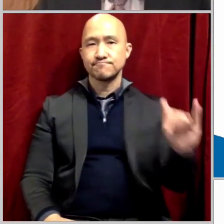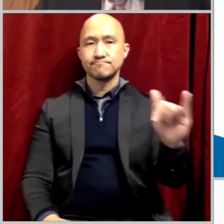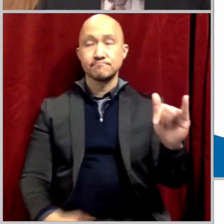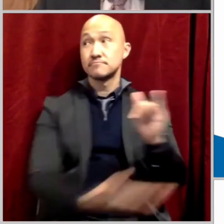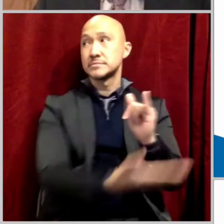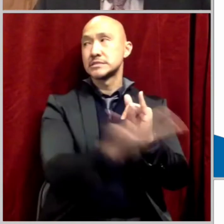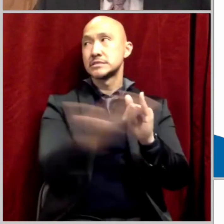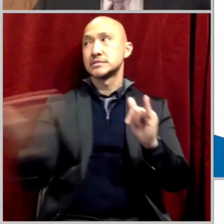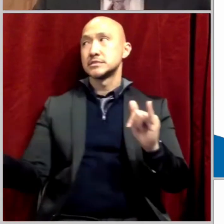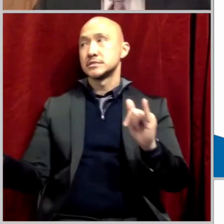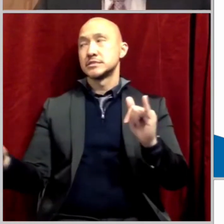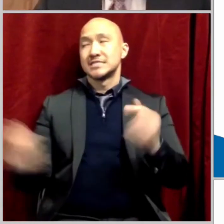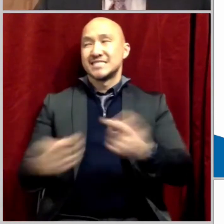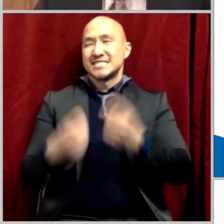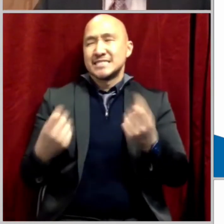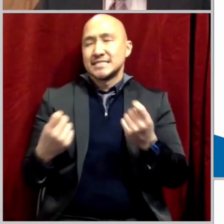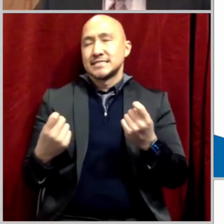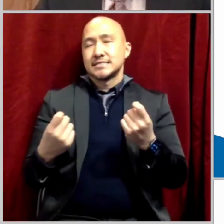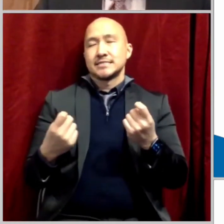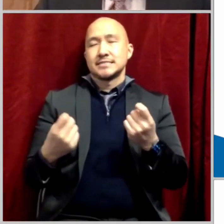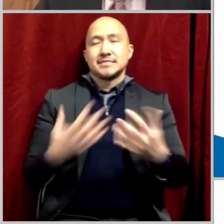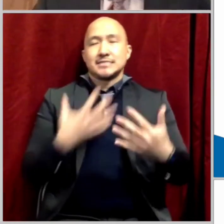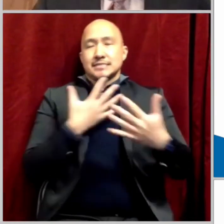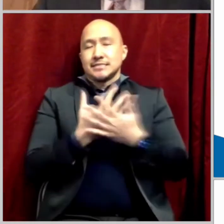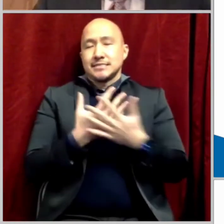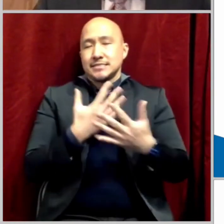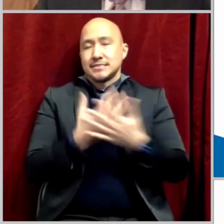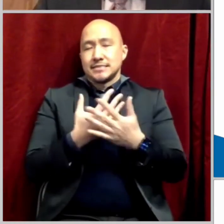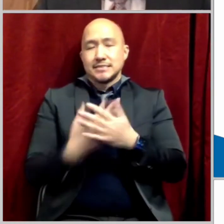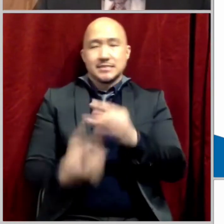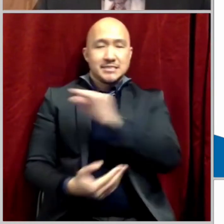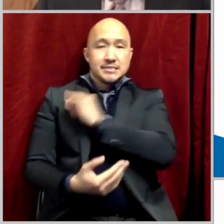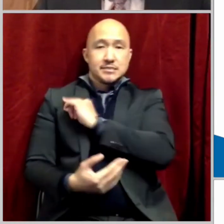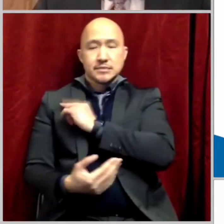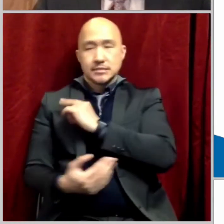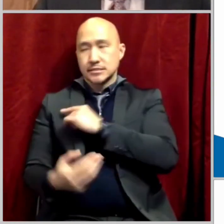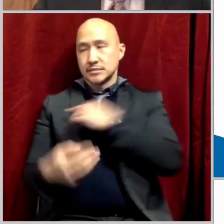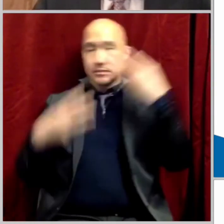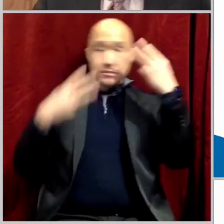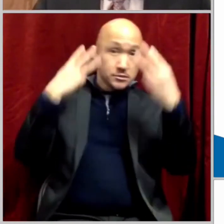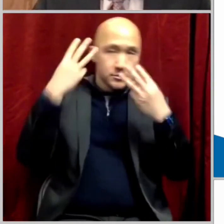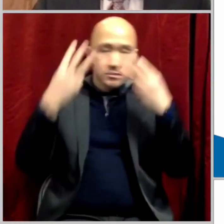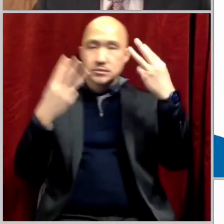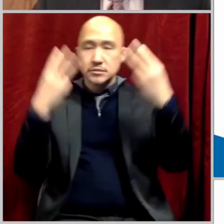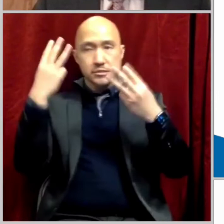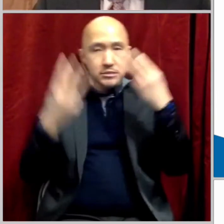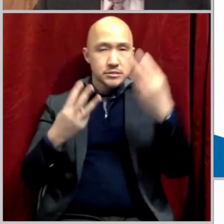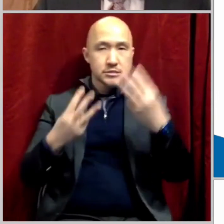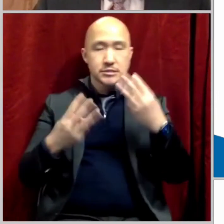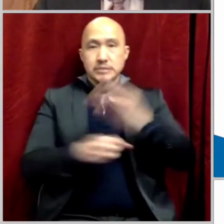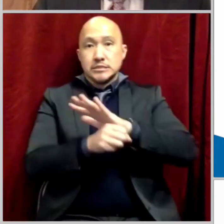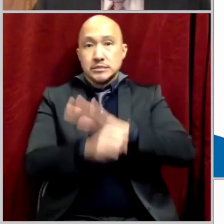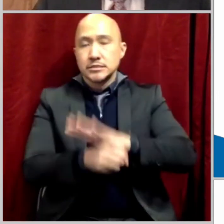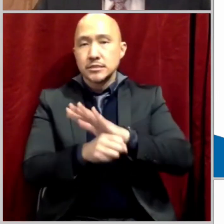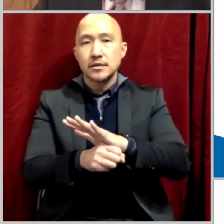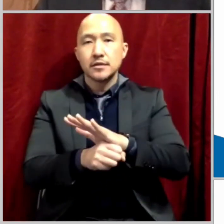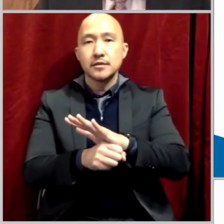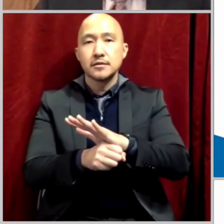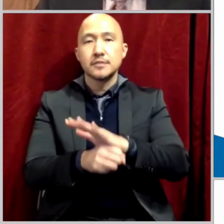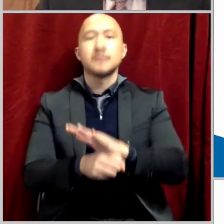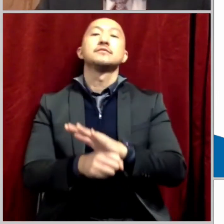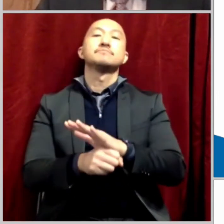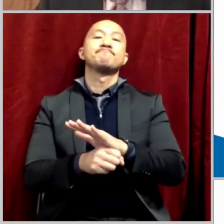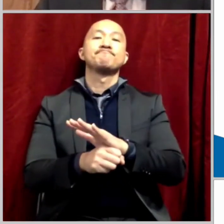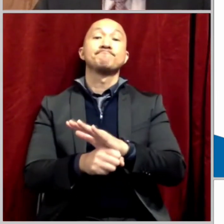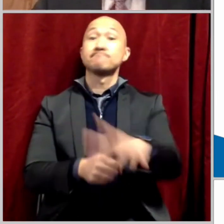out from the burden of sin and guilt and not knowing what our eternal destiny was. But once we received the free gift and closed